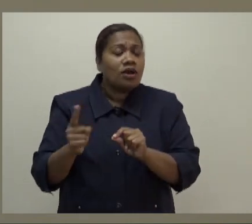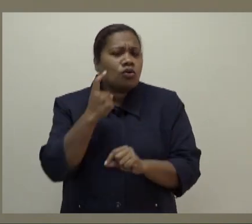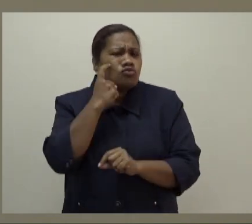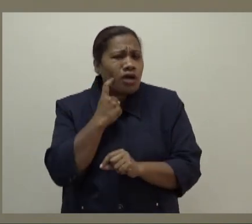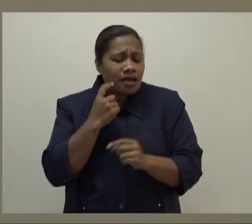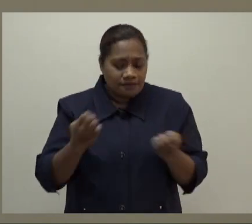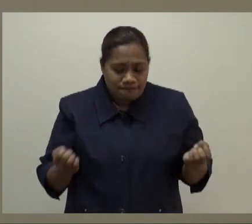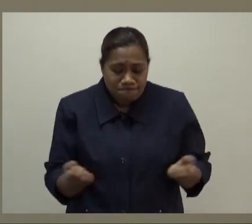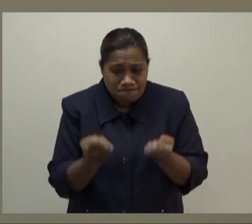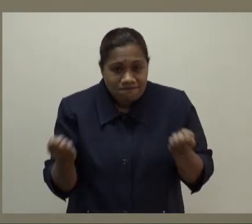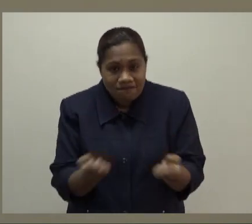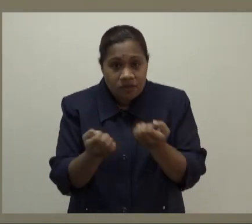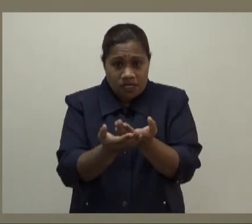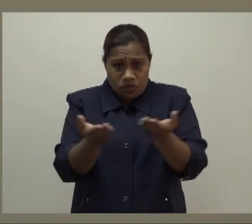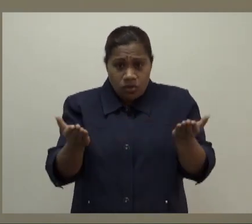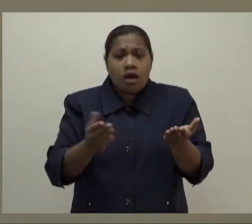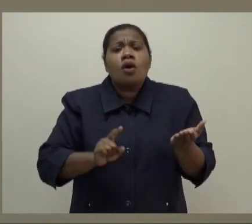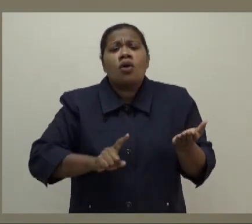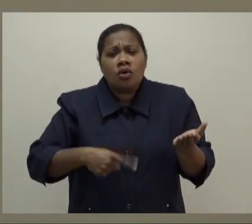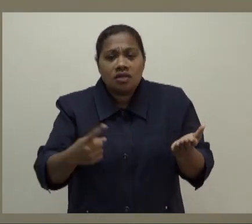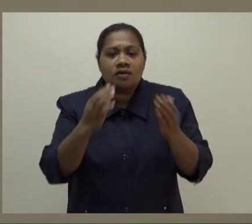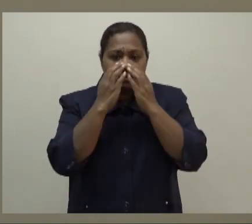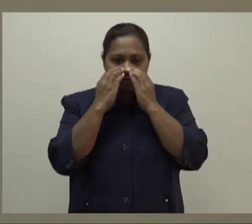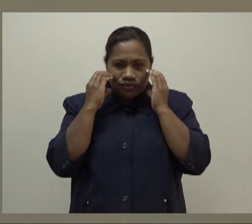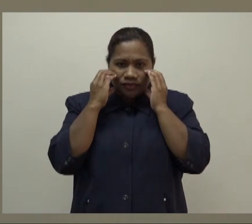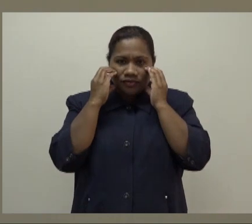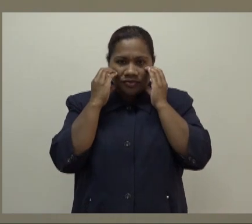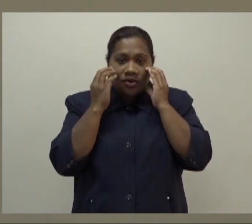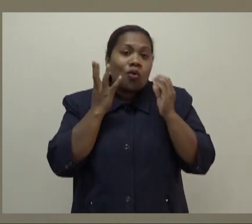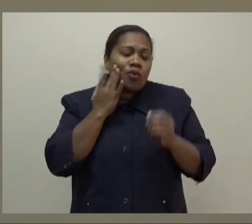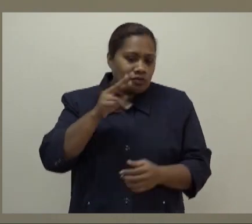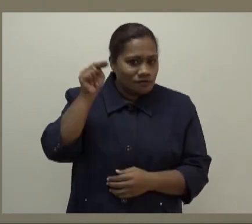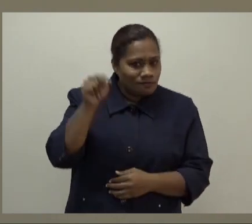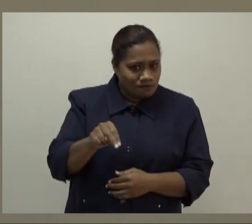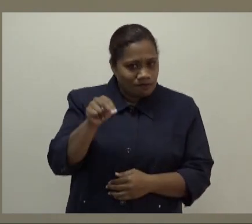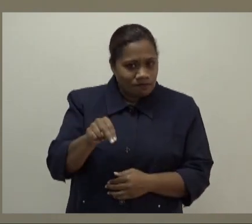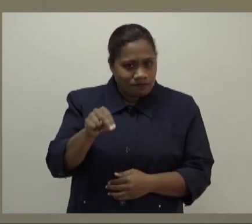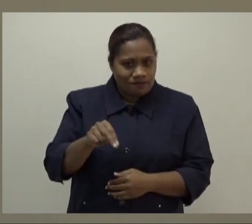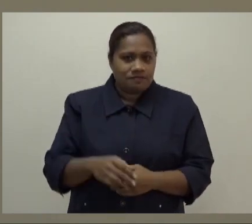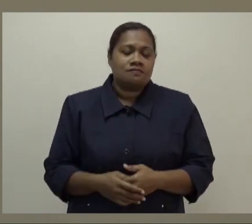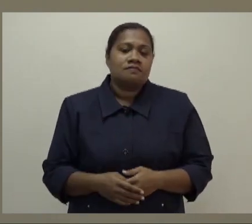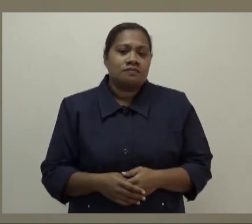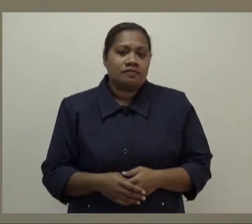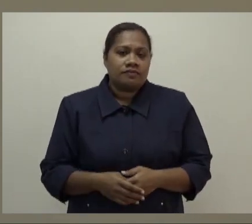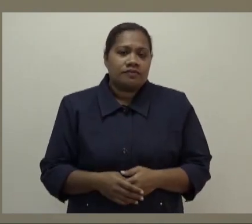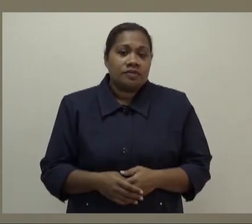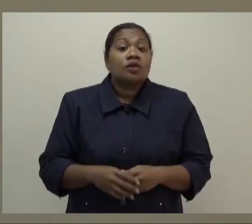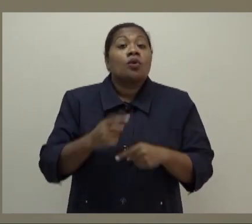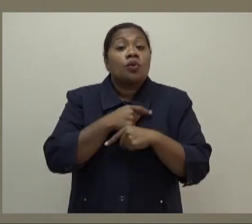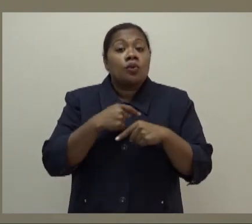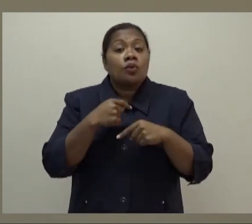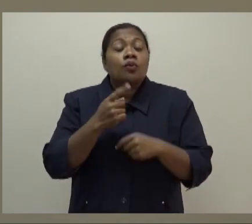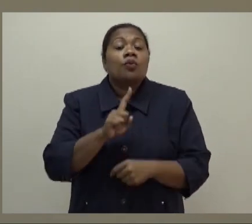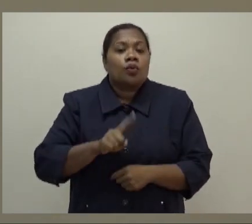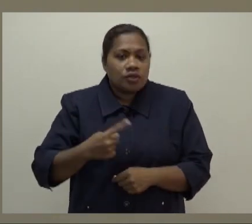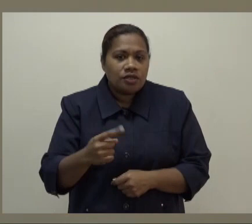to keep wearing a mask whenever it is appropriate. We also will continue with your